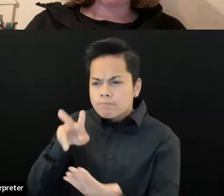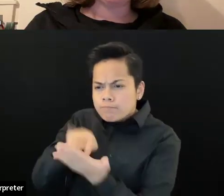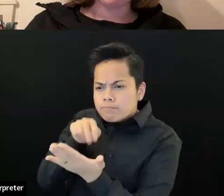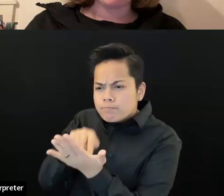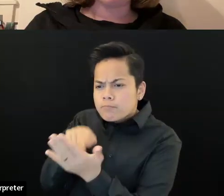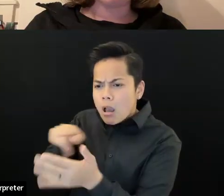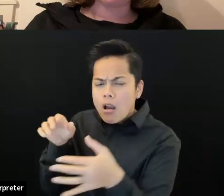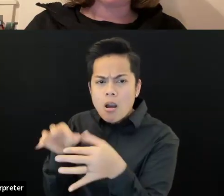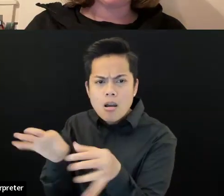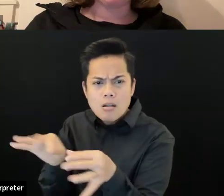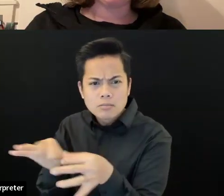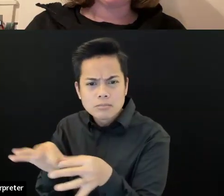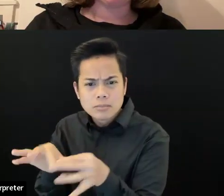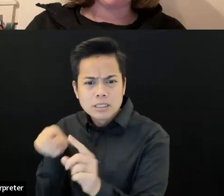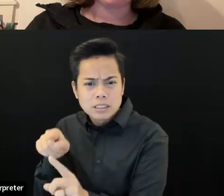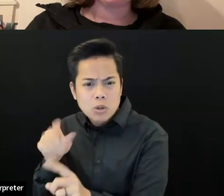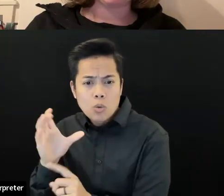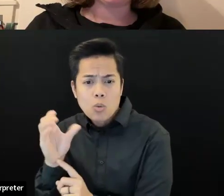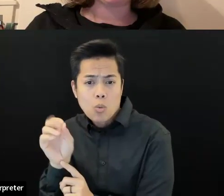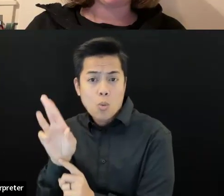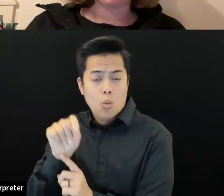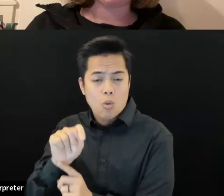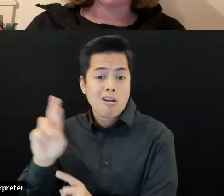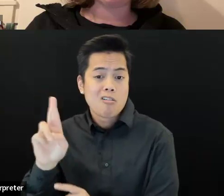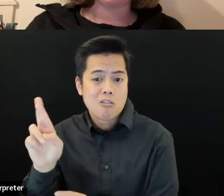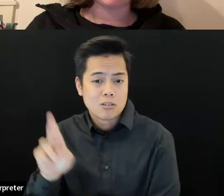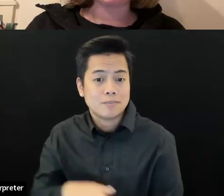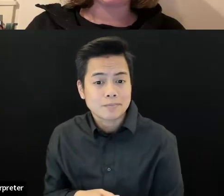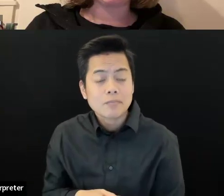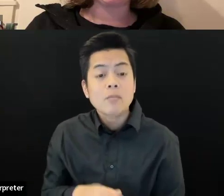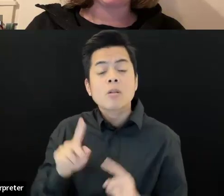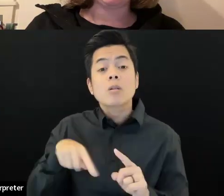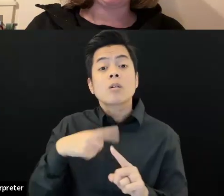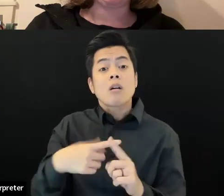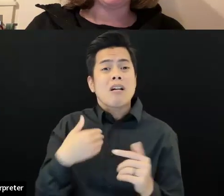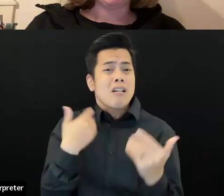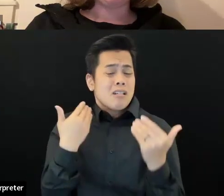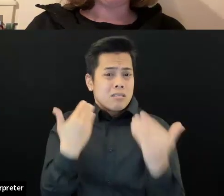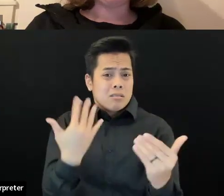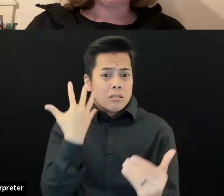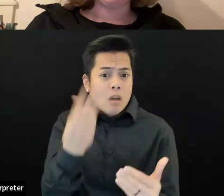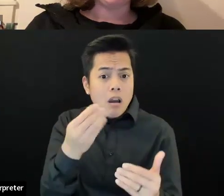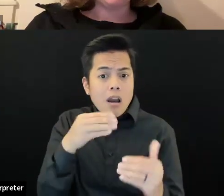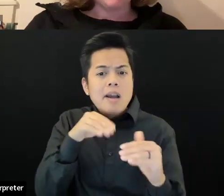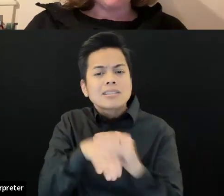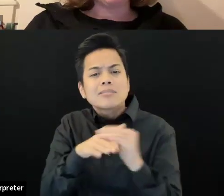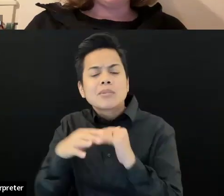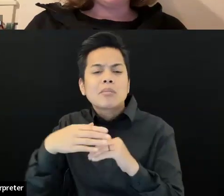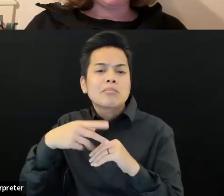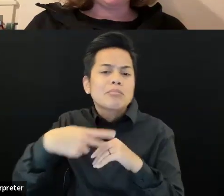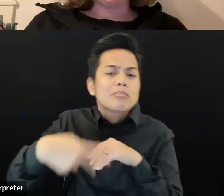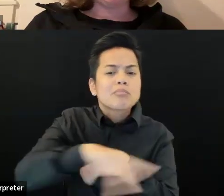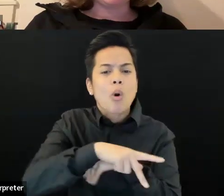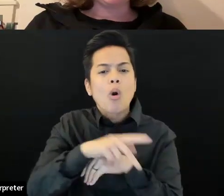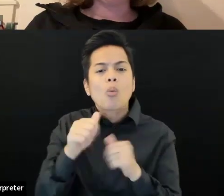disabilities, the bathroom with the changing table had an electric wire lift attached to the ceiling too. It was so cool. And